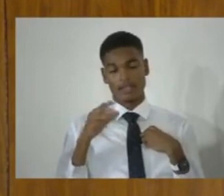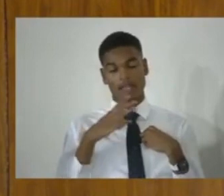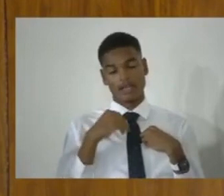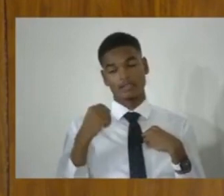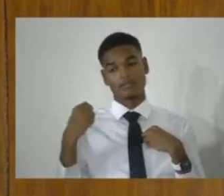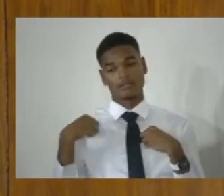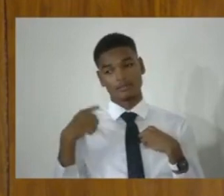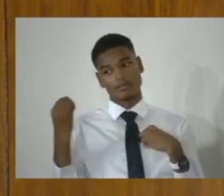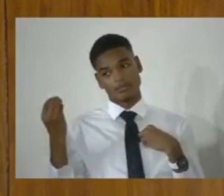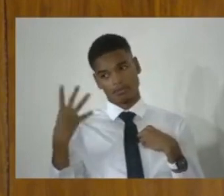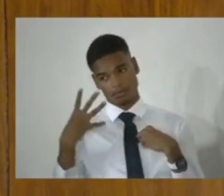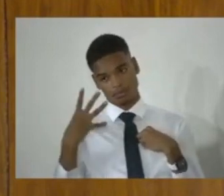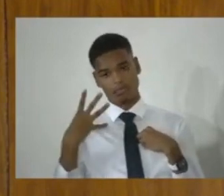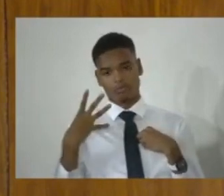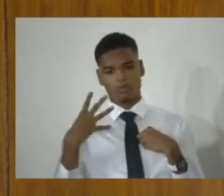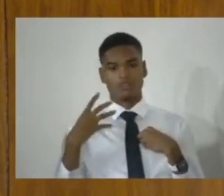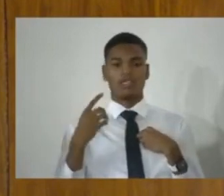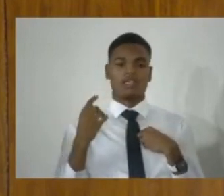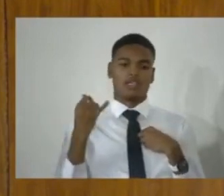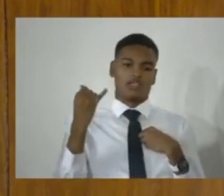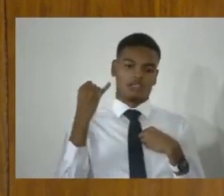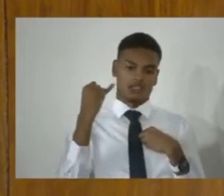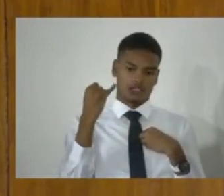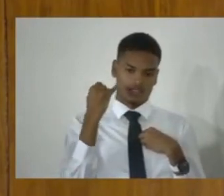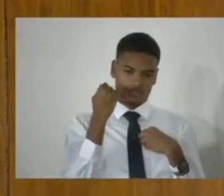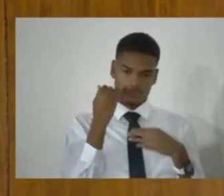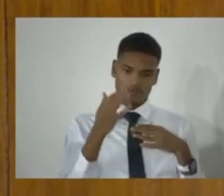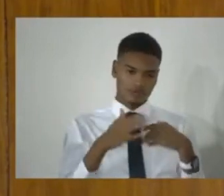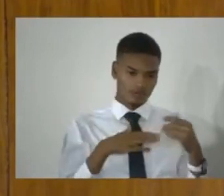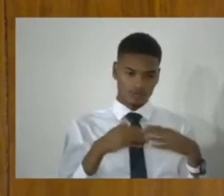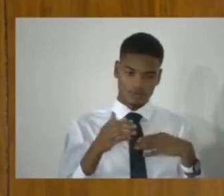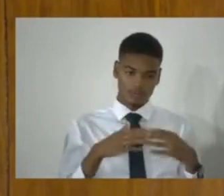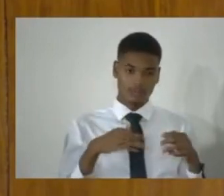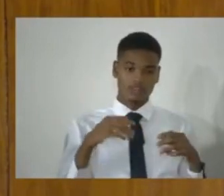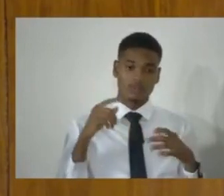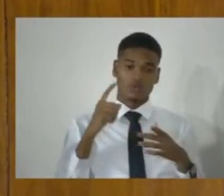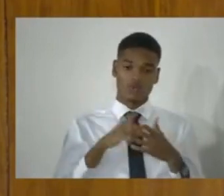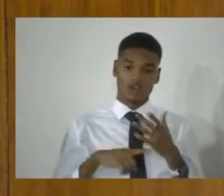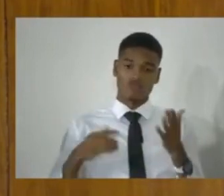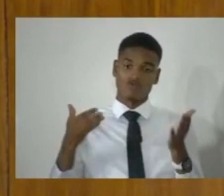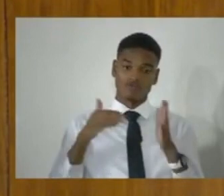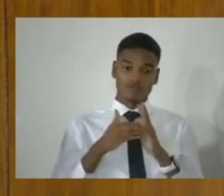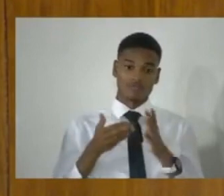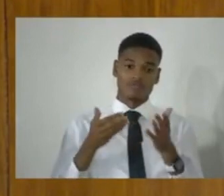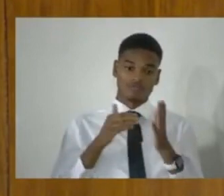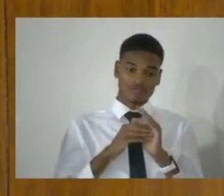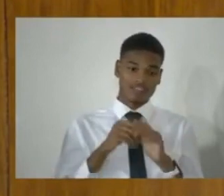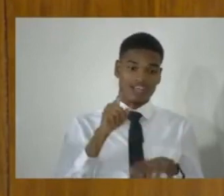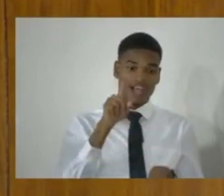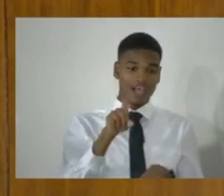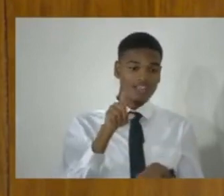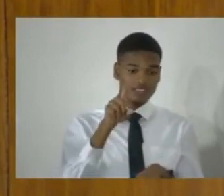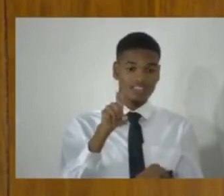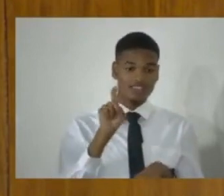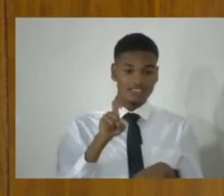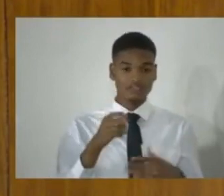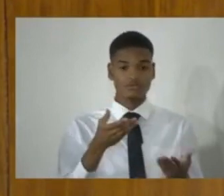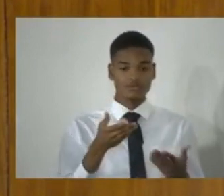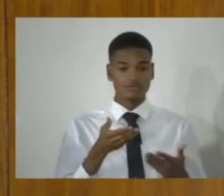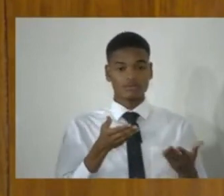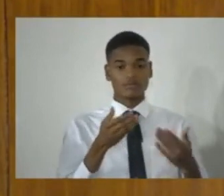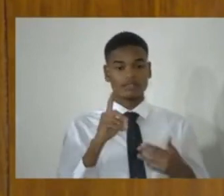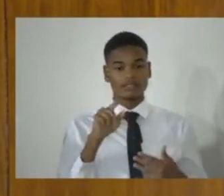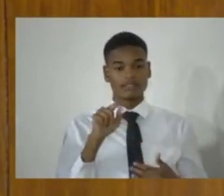Select Committee, despite repeated requests for this data, it was never presented. As to